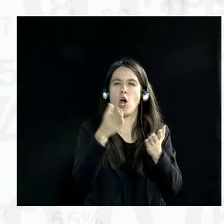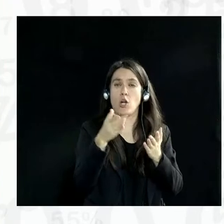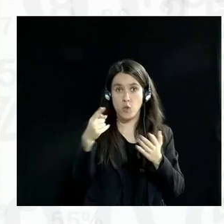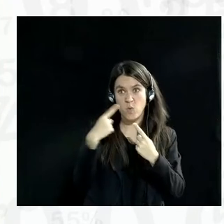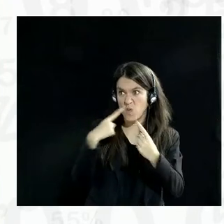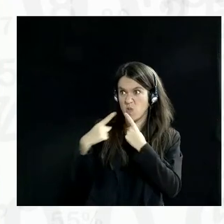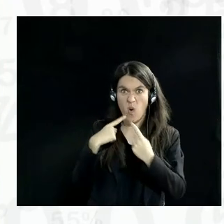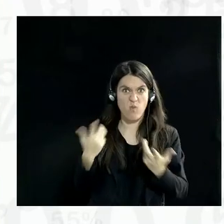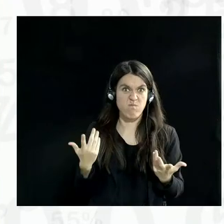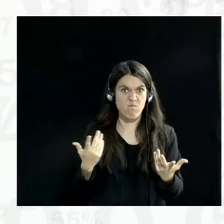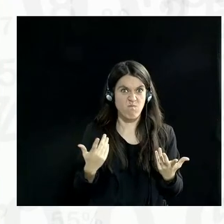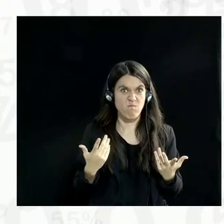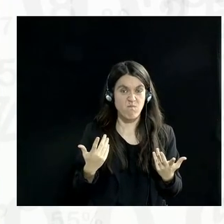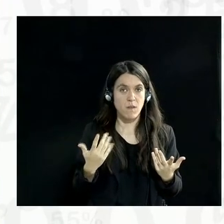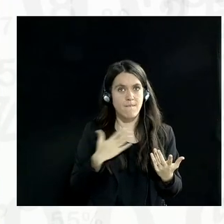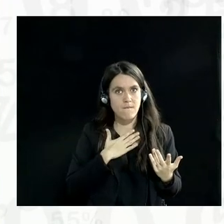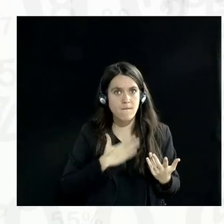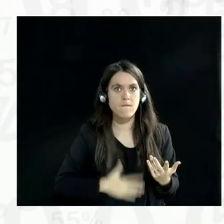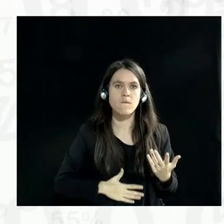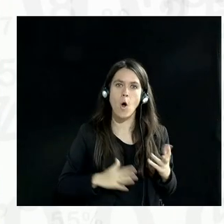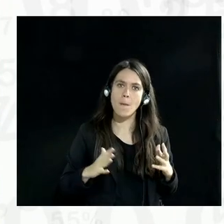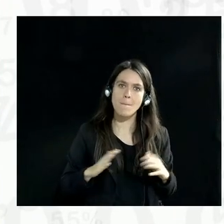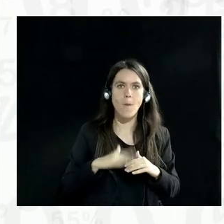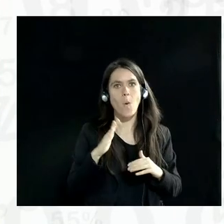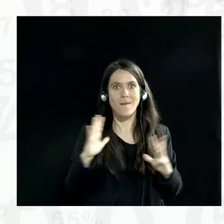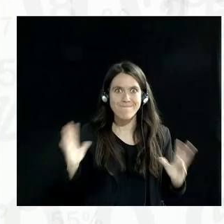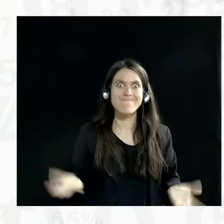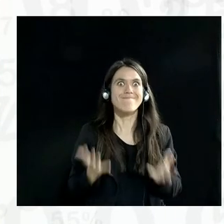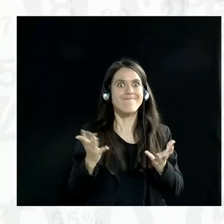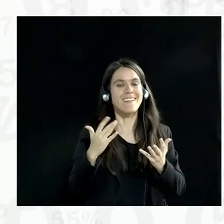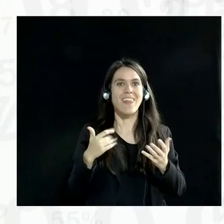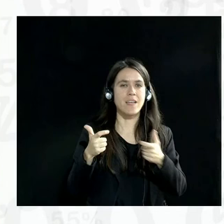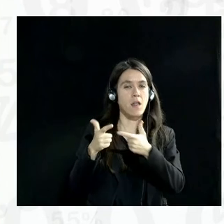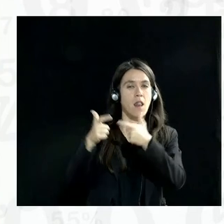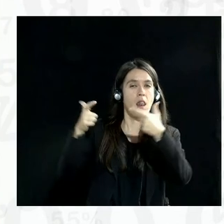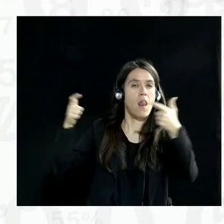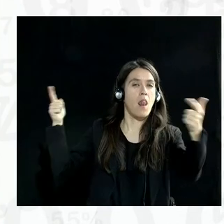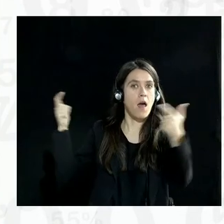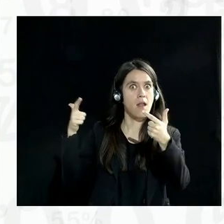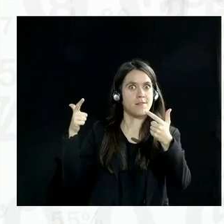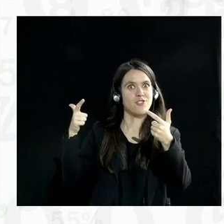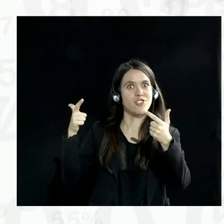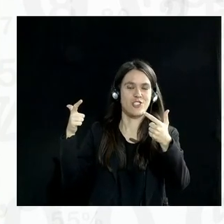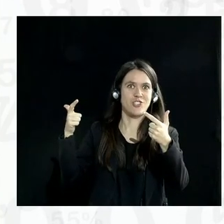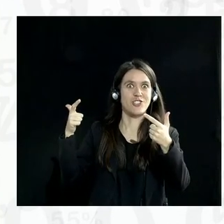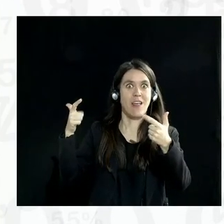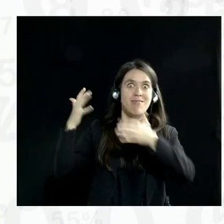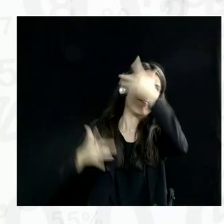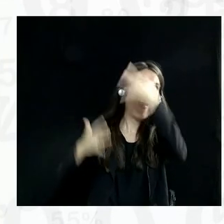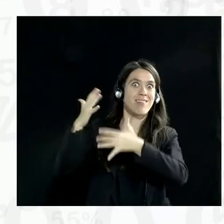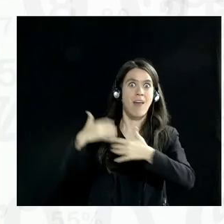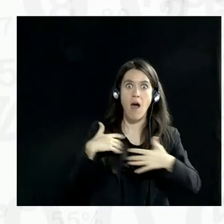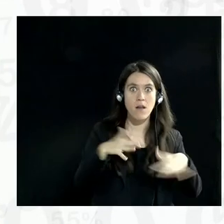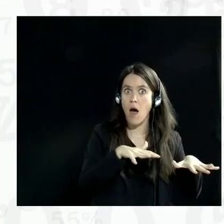talking about in terms of. In of wanting to incentivize the use of these large scale data sets for public problem solving long after the